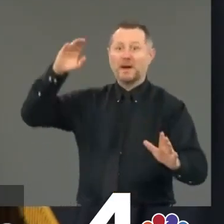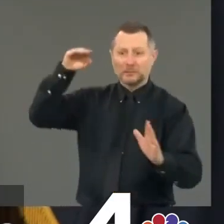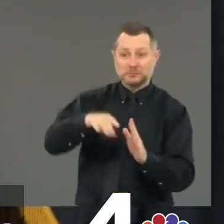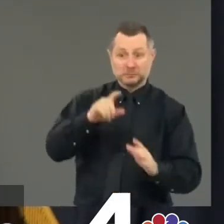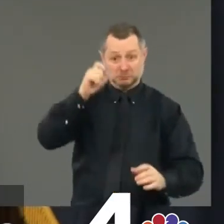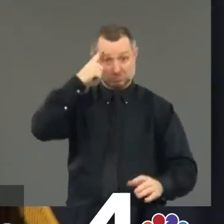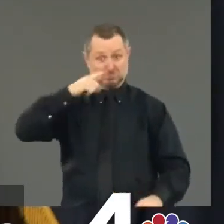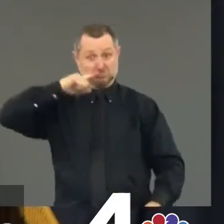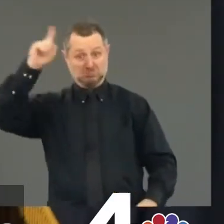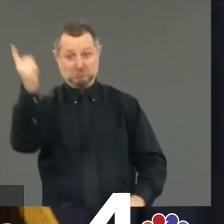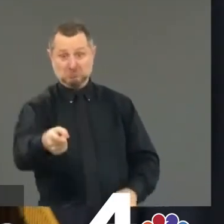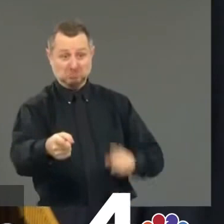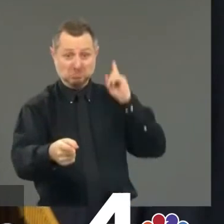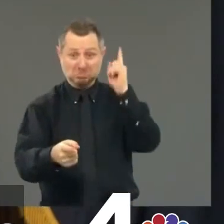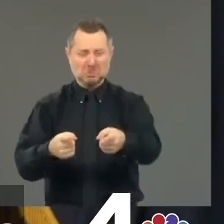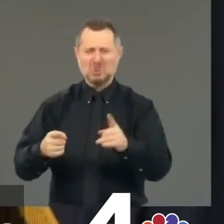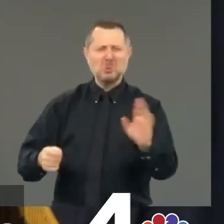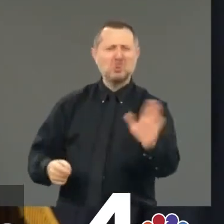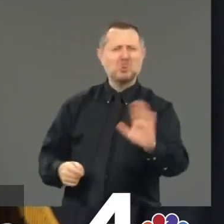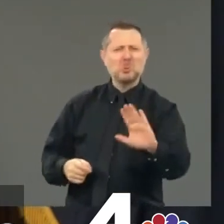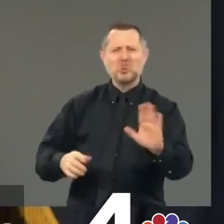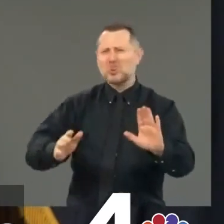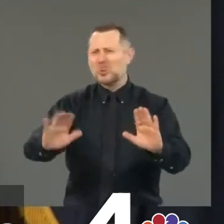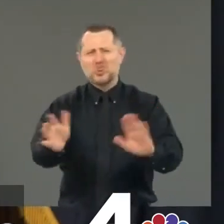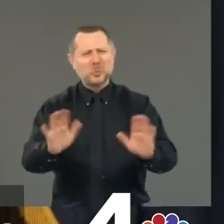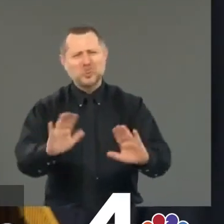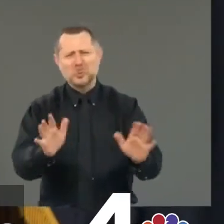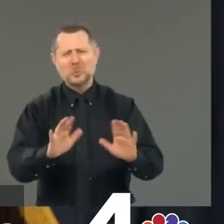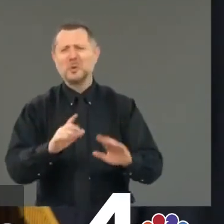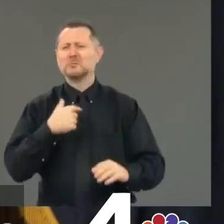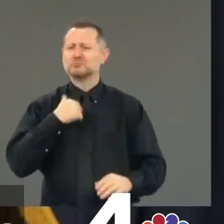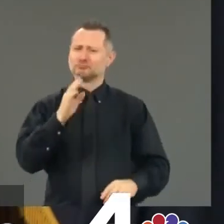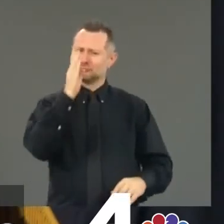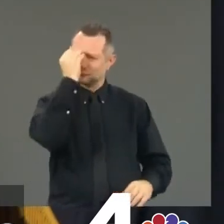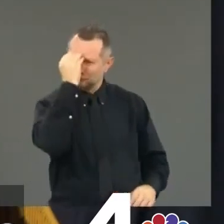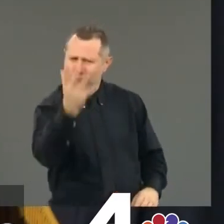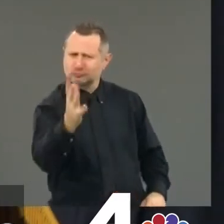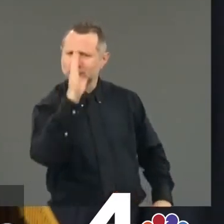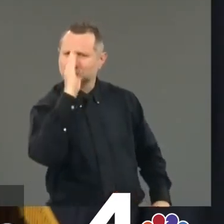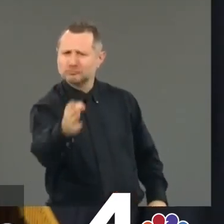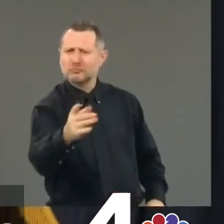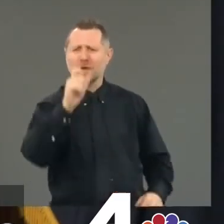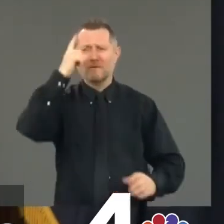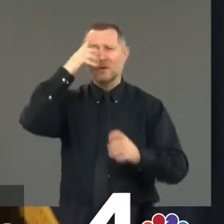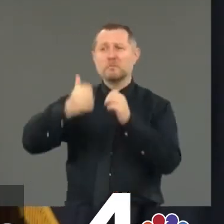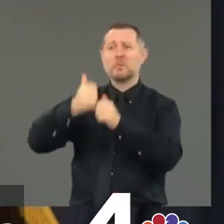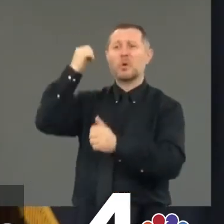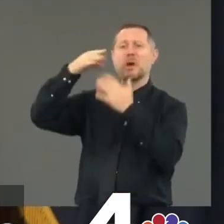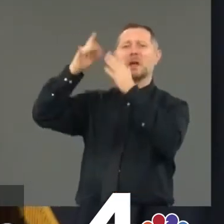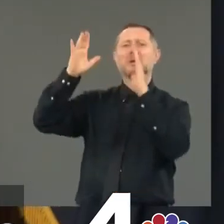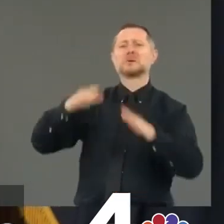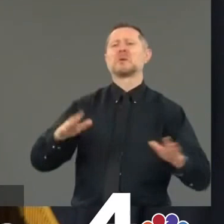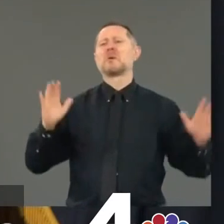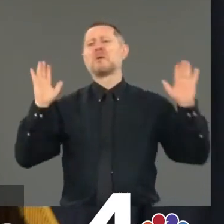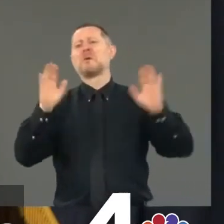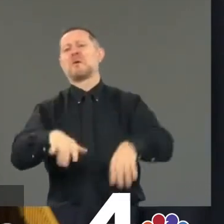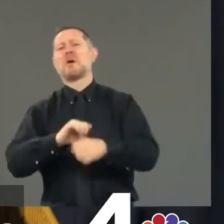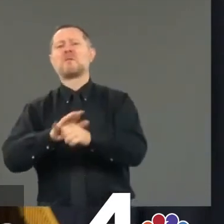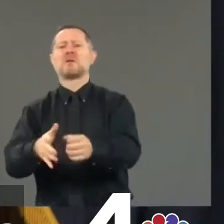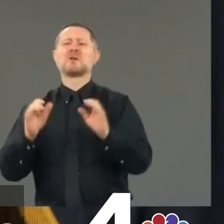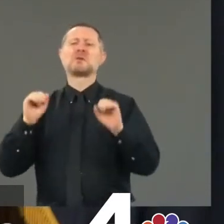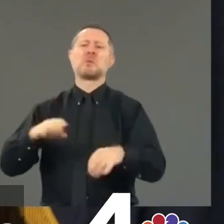Government did it? No. Let's be honest. Most government leaders denied that COVID was a problem.